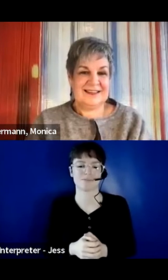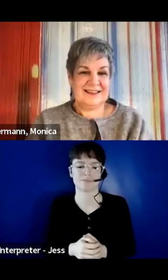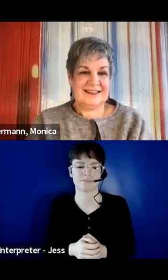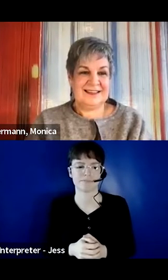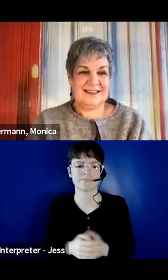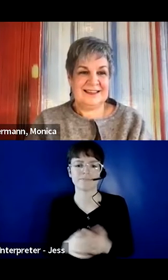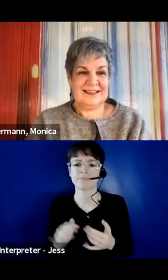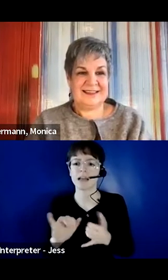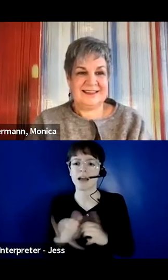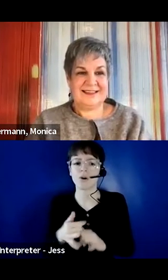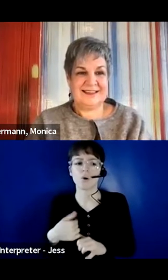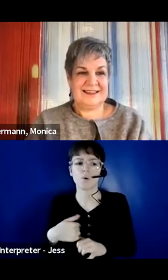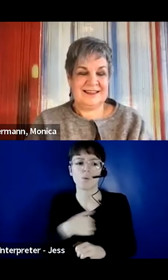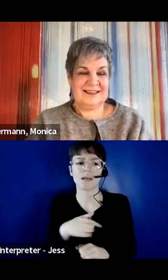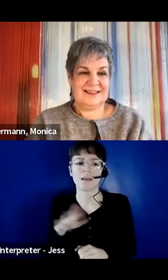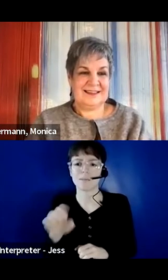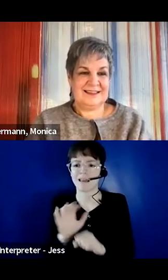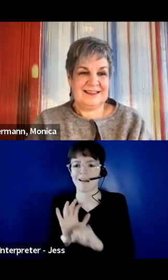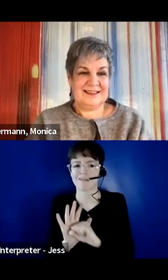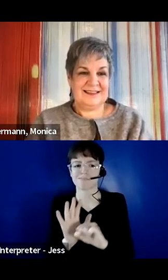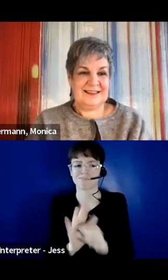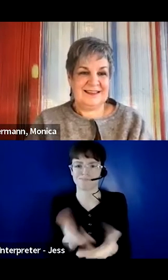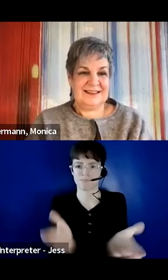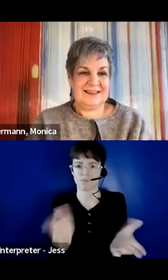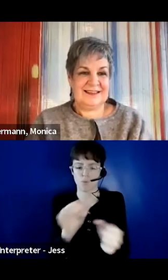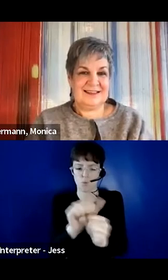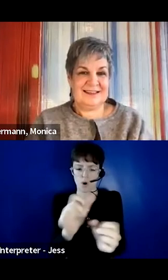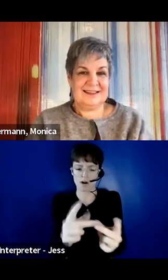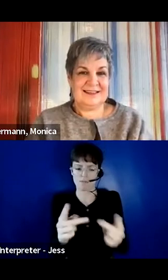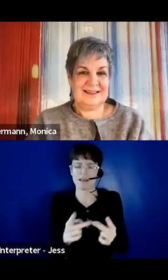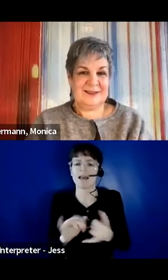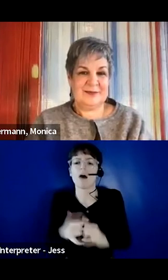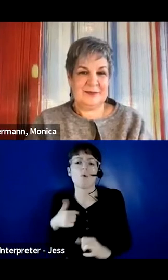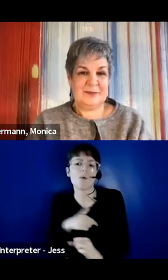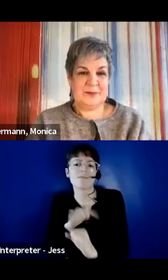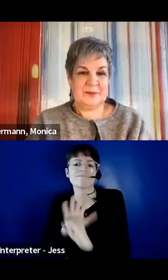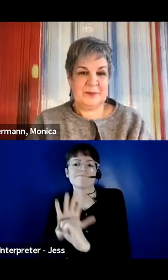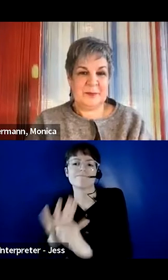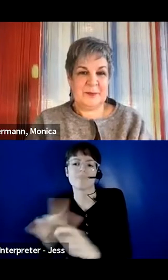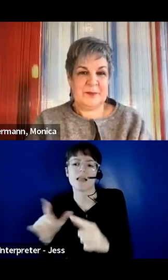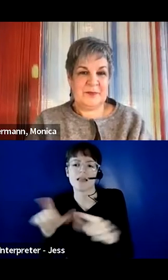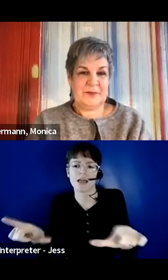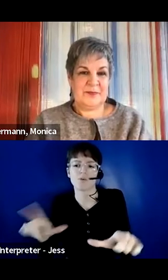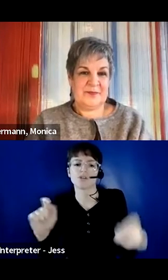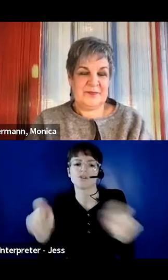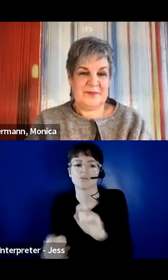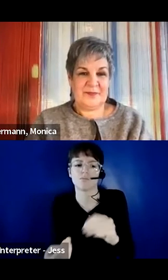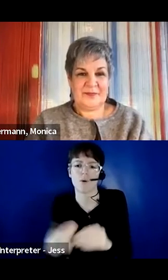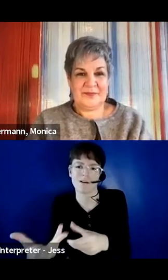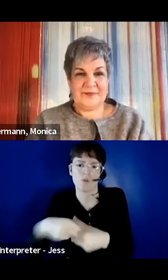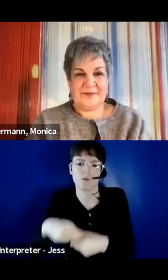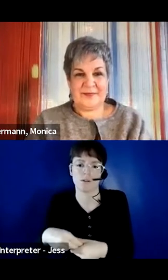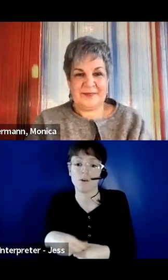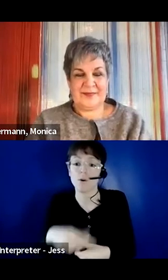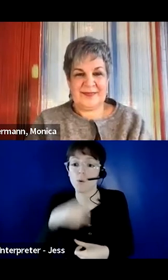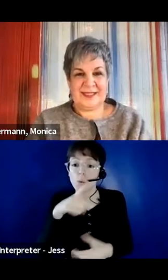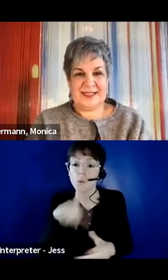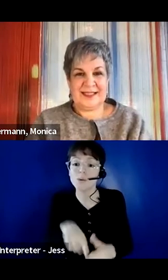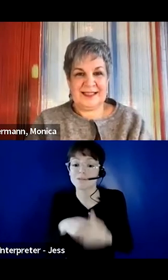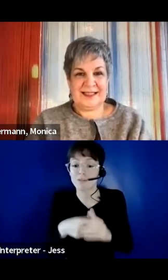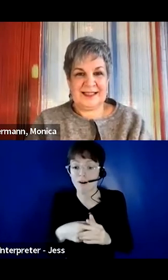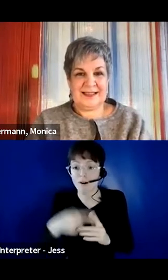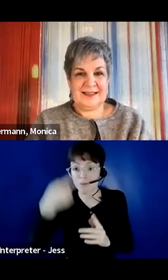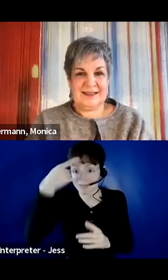advocate in our workplaces for inclusive language? And I believe for this one, I'm going to be starting off with Wassam. So